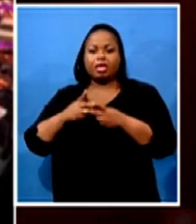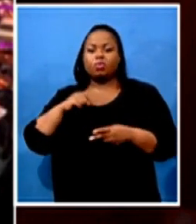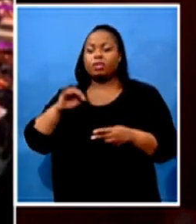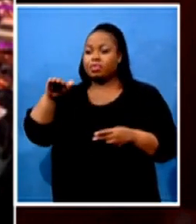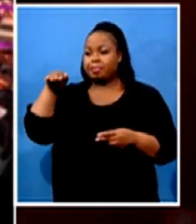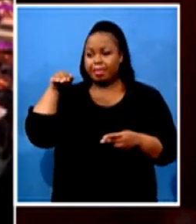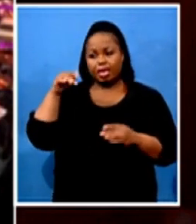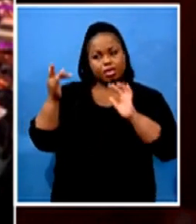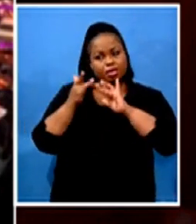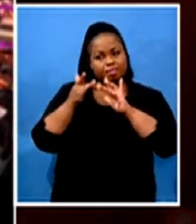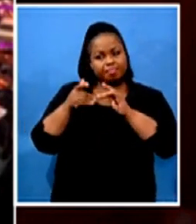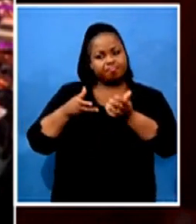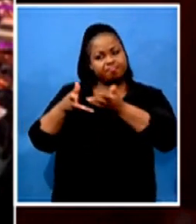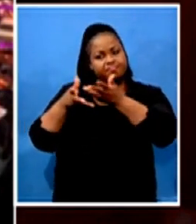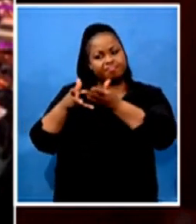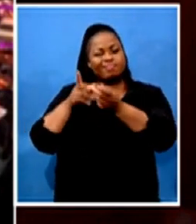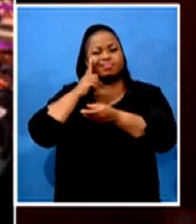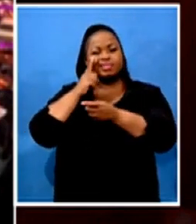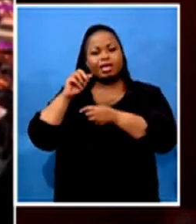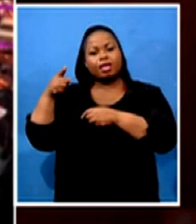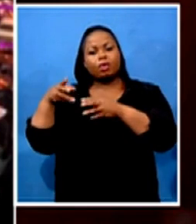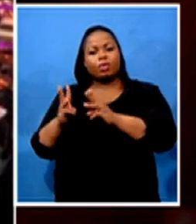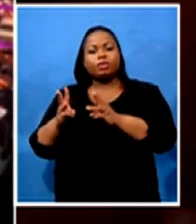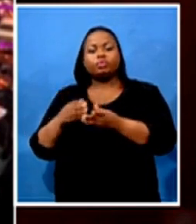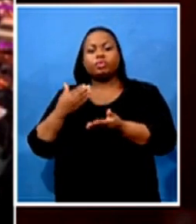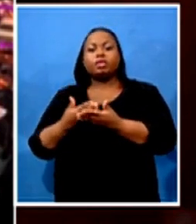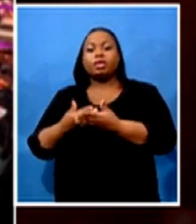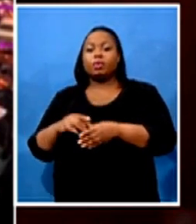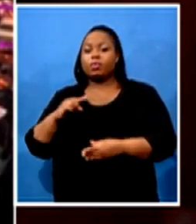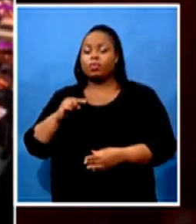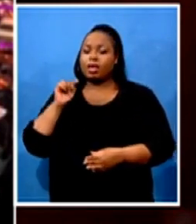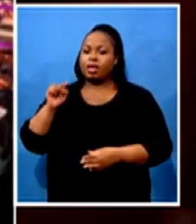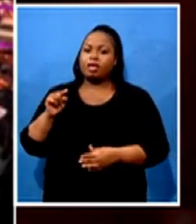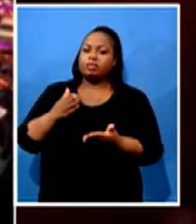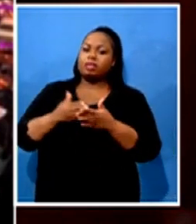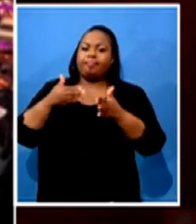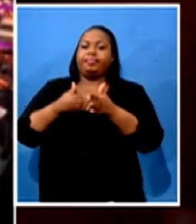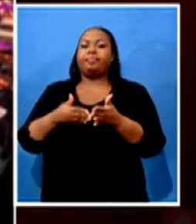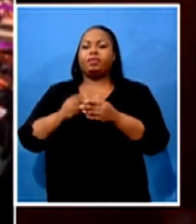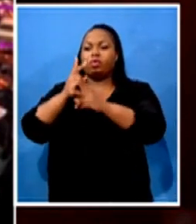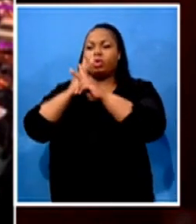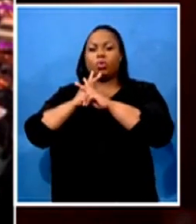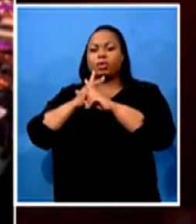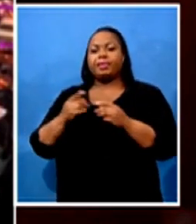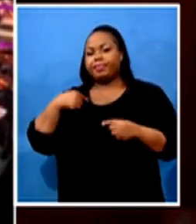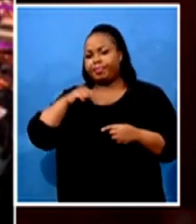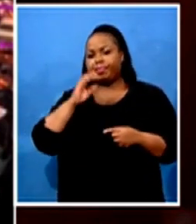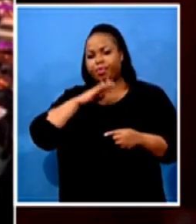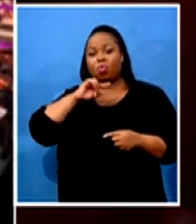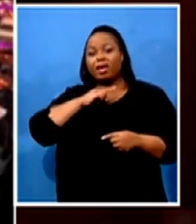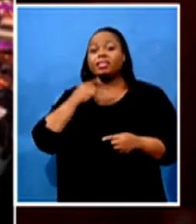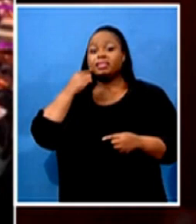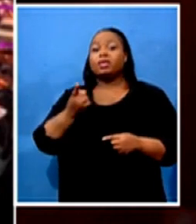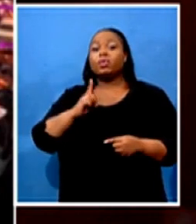to bring lending. I mean, they've closed the doors on lending with the industry. They saw that we are high risk. So we're having those communications and looking at